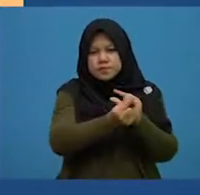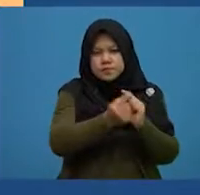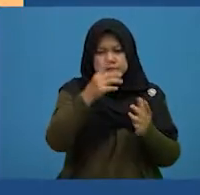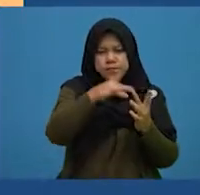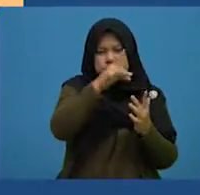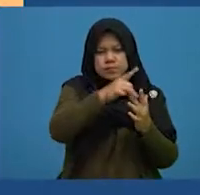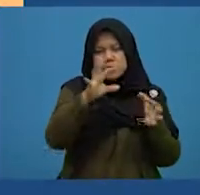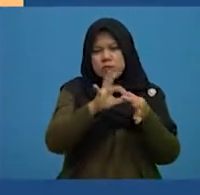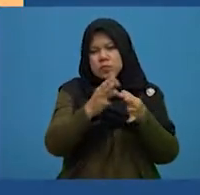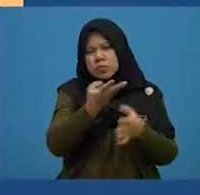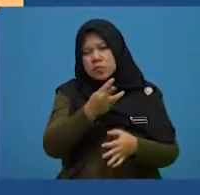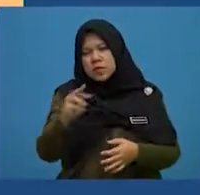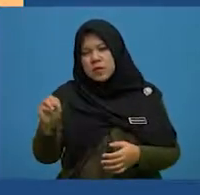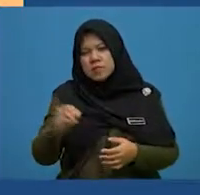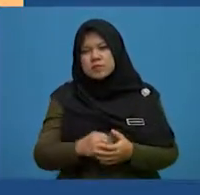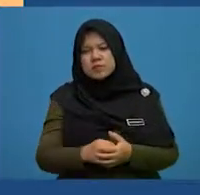them.